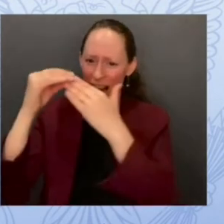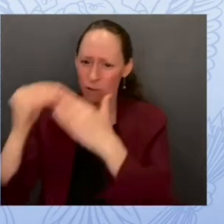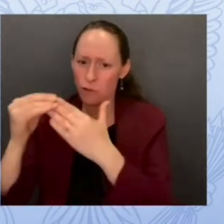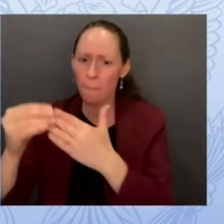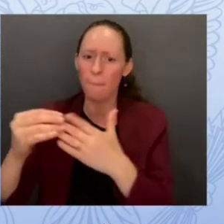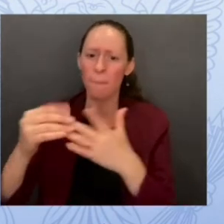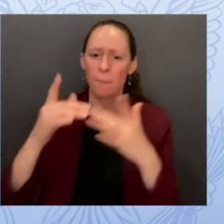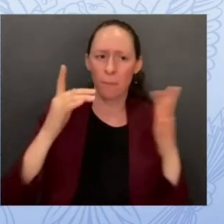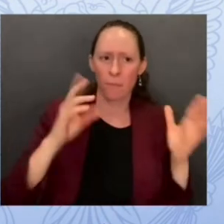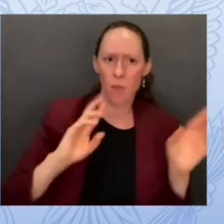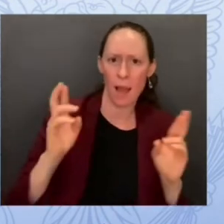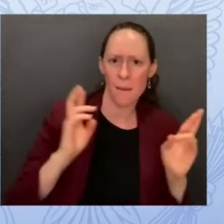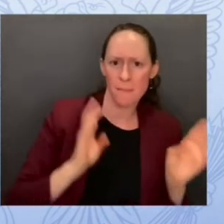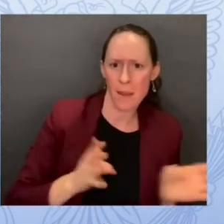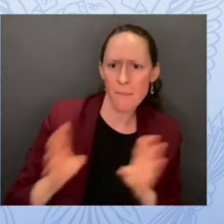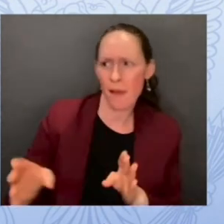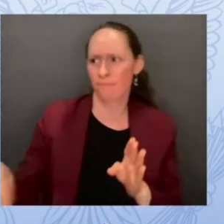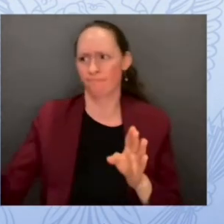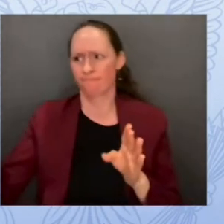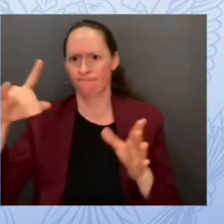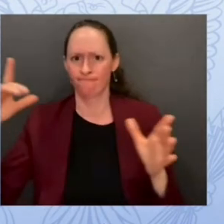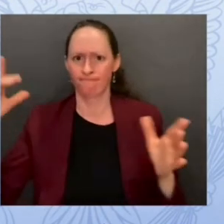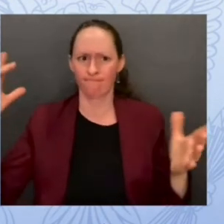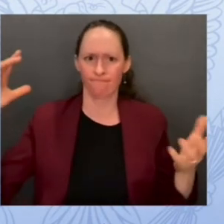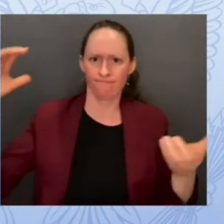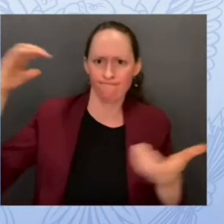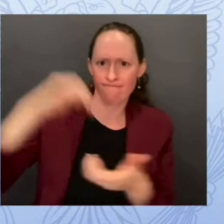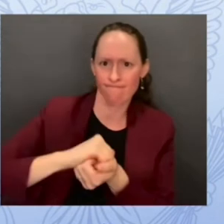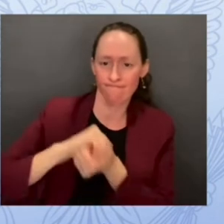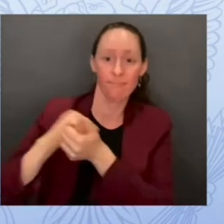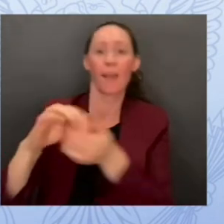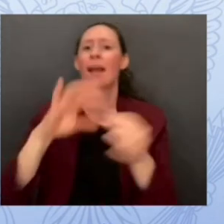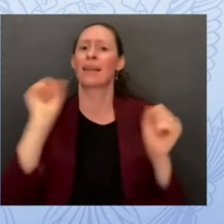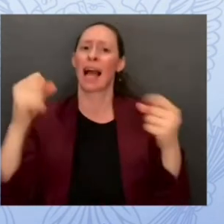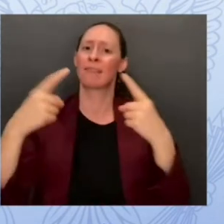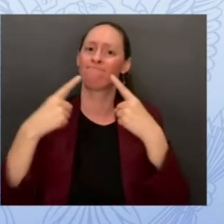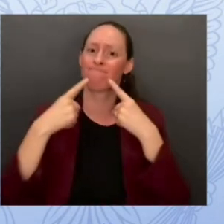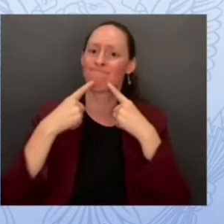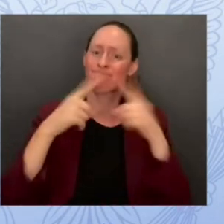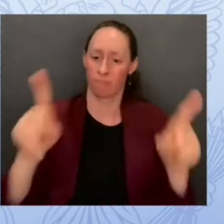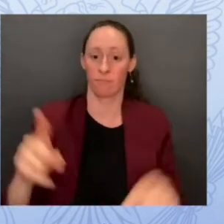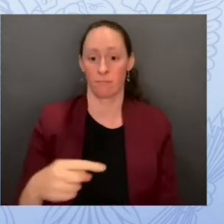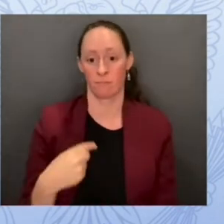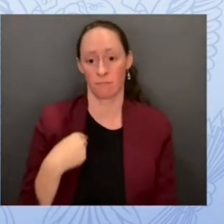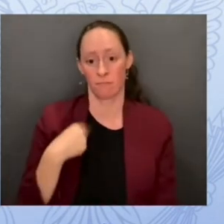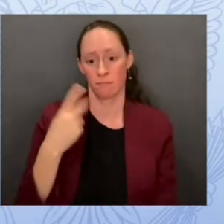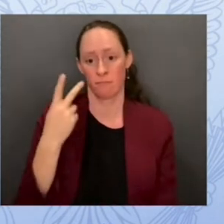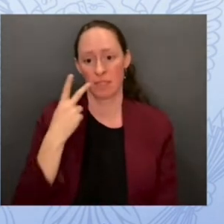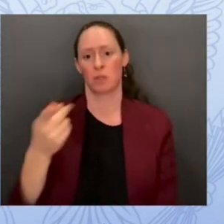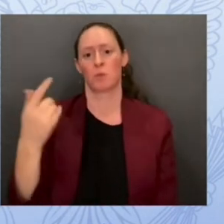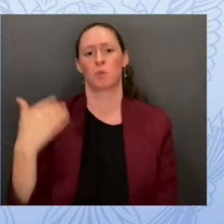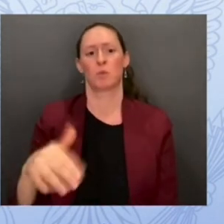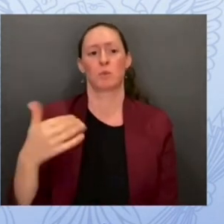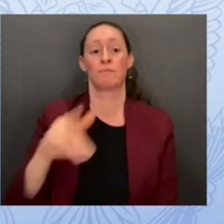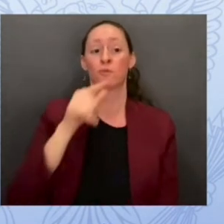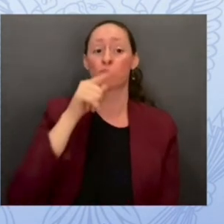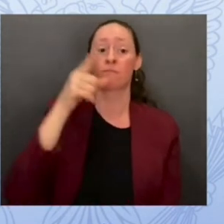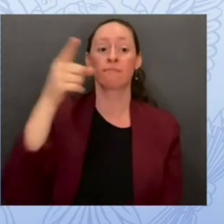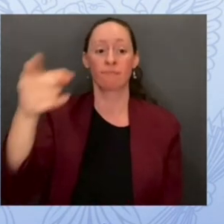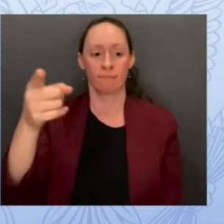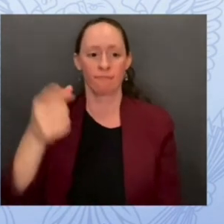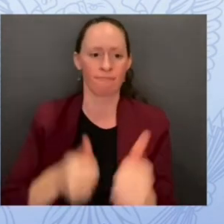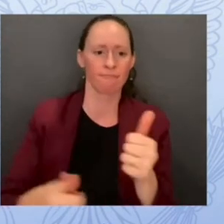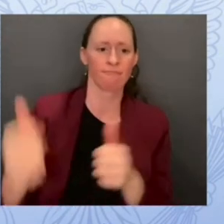own experience over that labor day weekend that school superintendent alberto carvalho calls for support were met with quick action